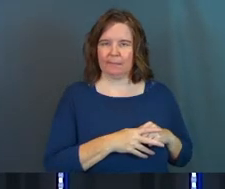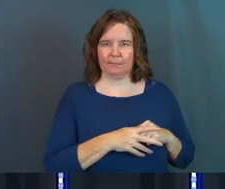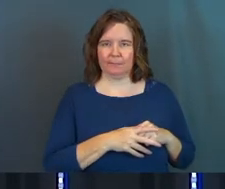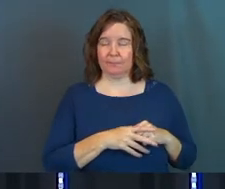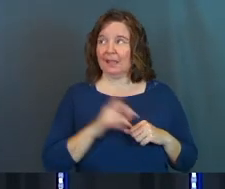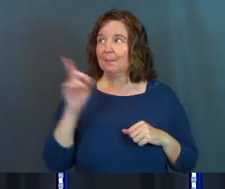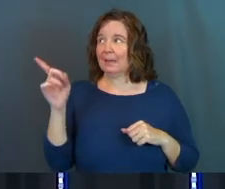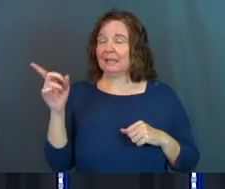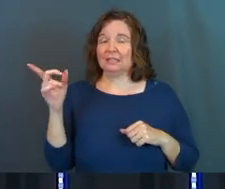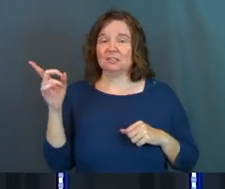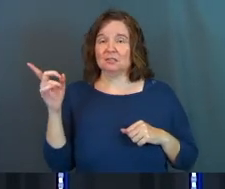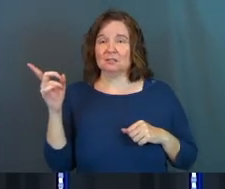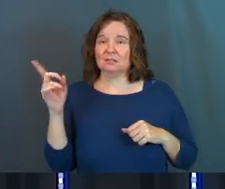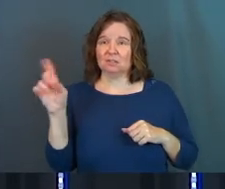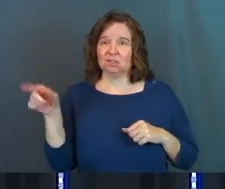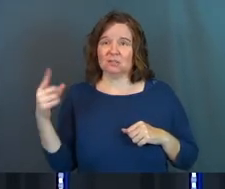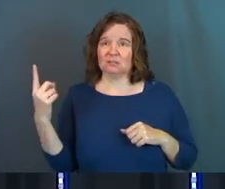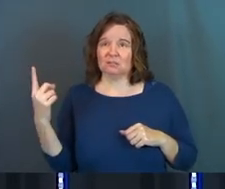And he's just,